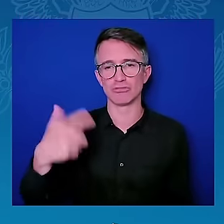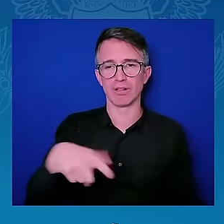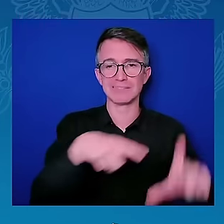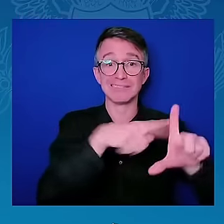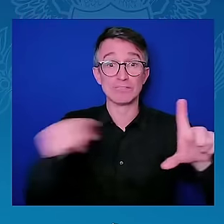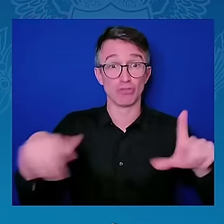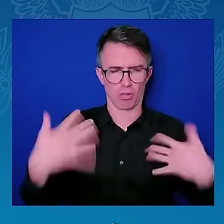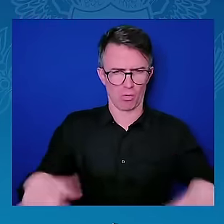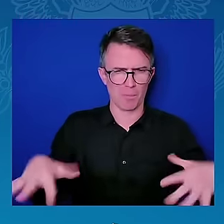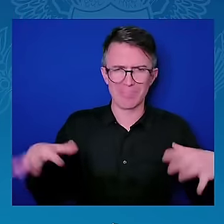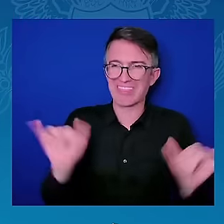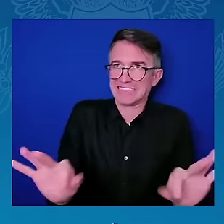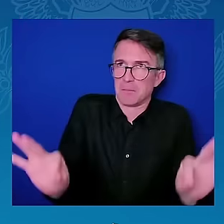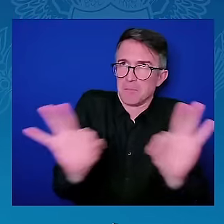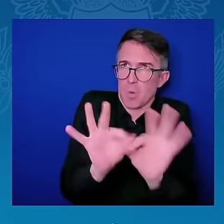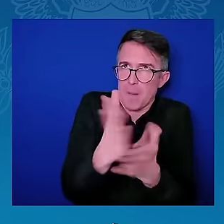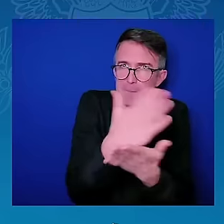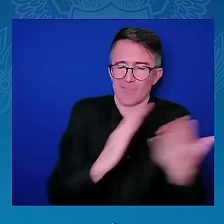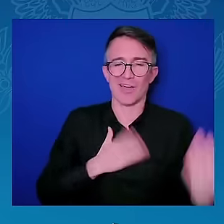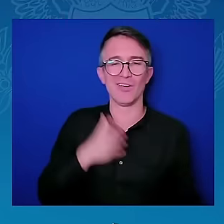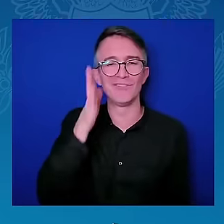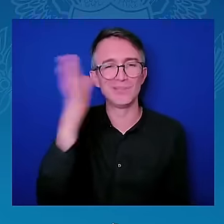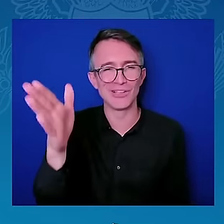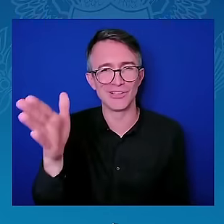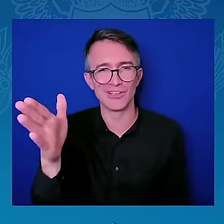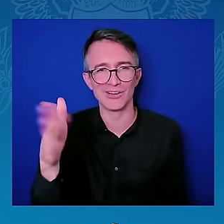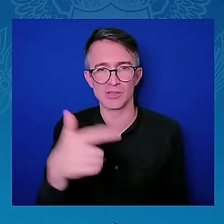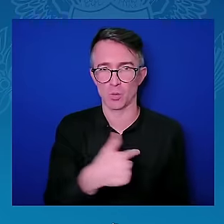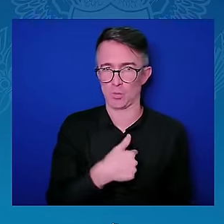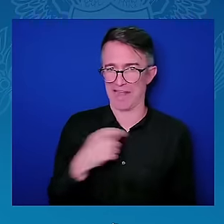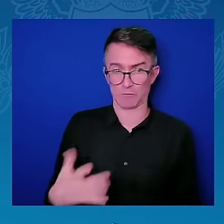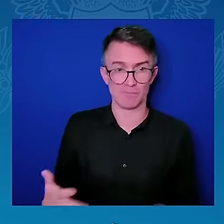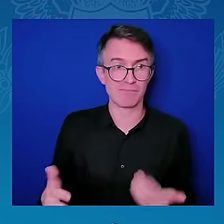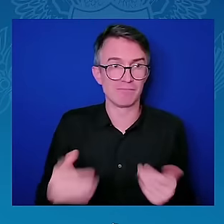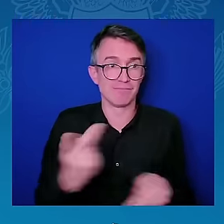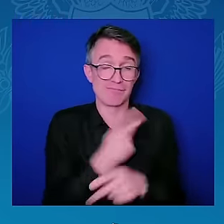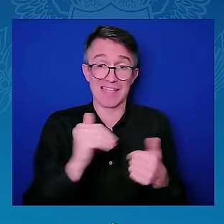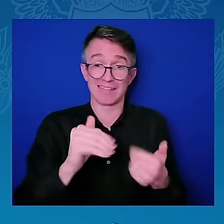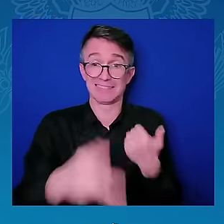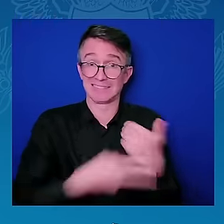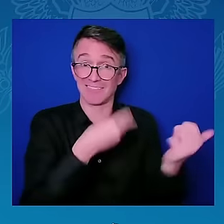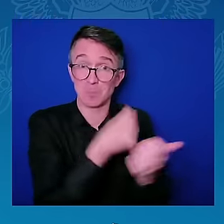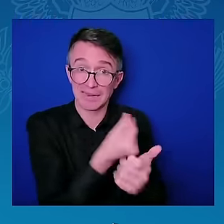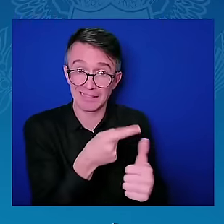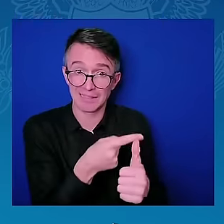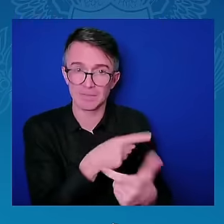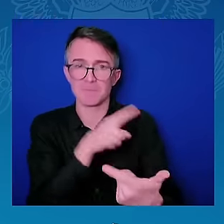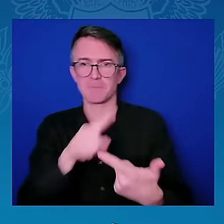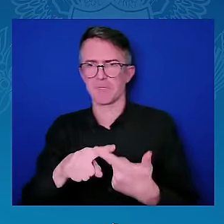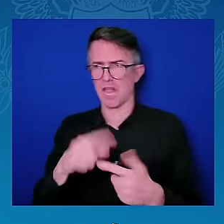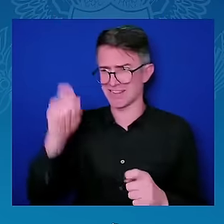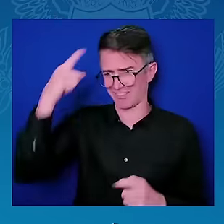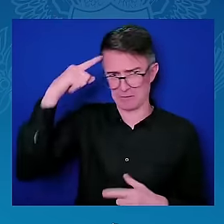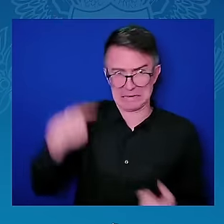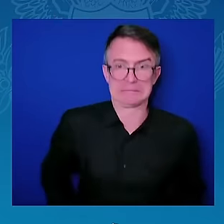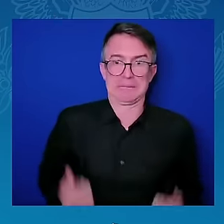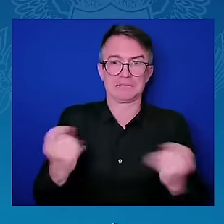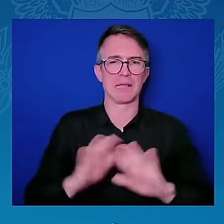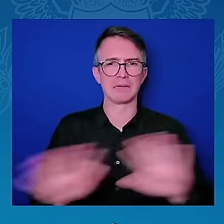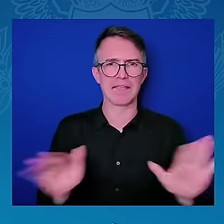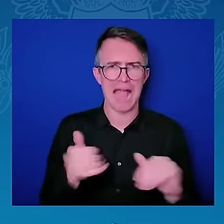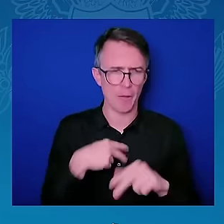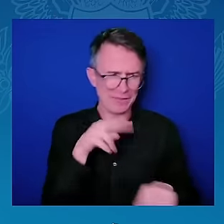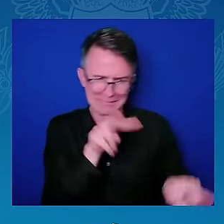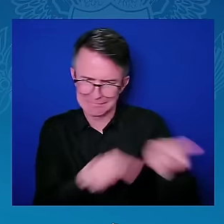technology enables us to do all that much more efficiently. Therefore, Madam Kamala Harris, you are